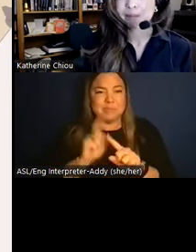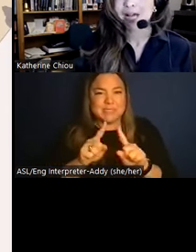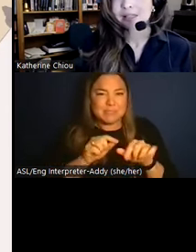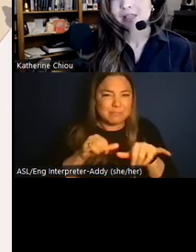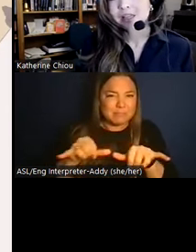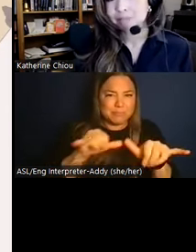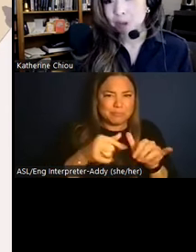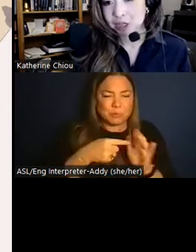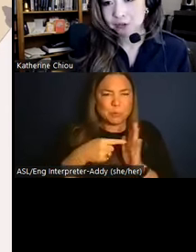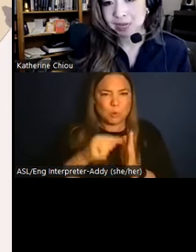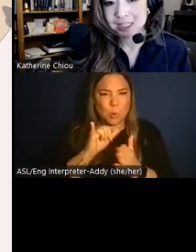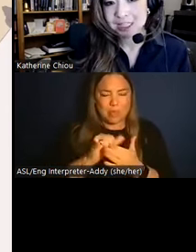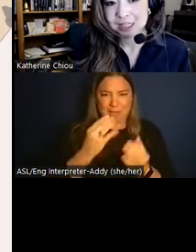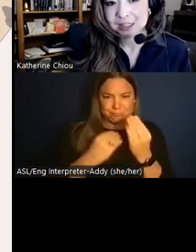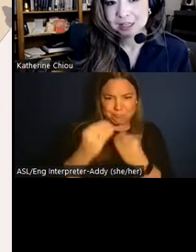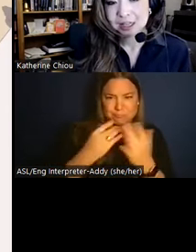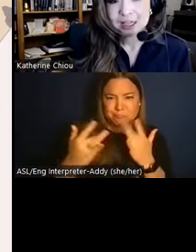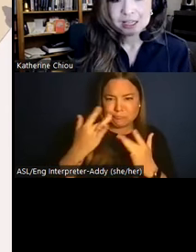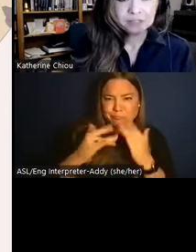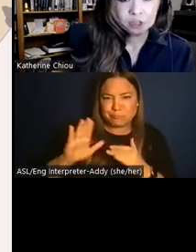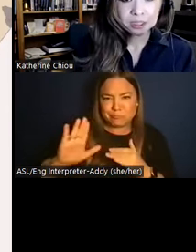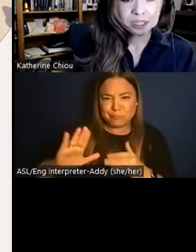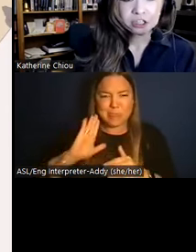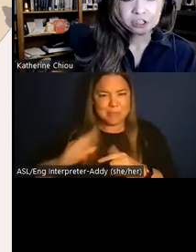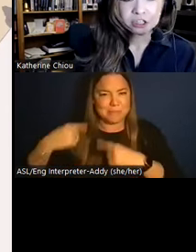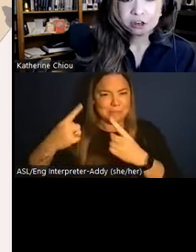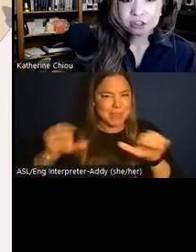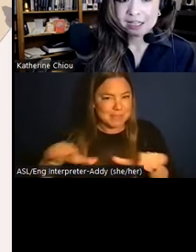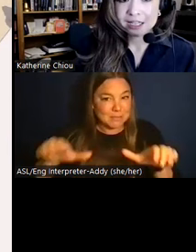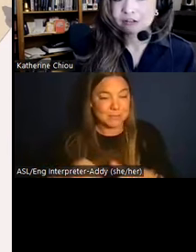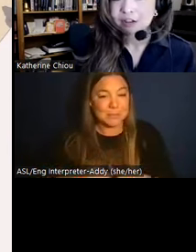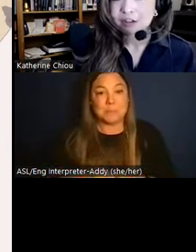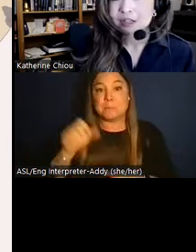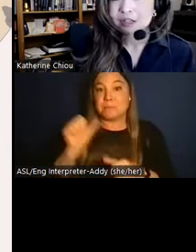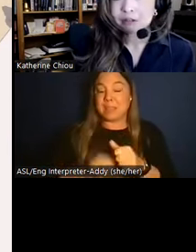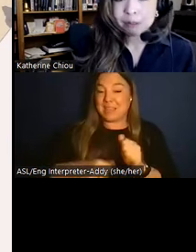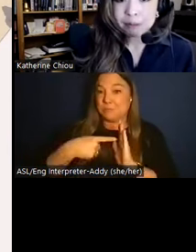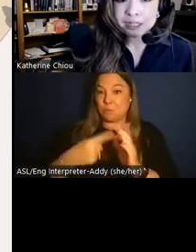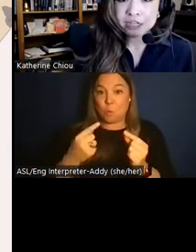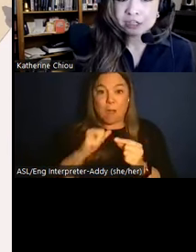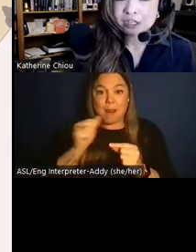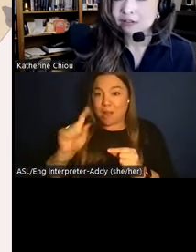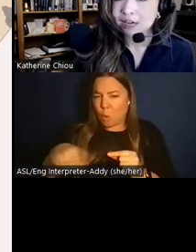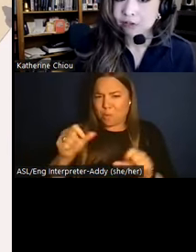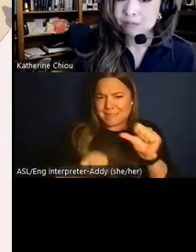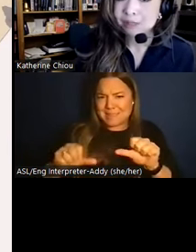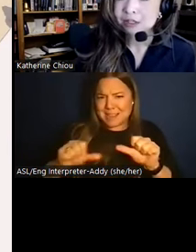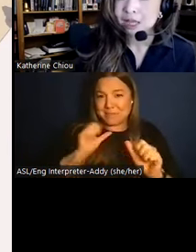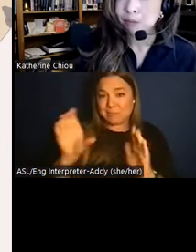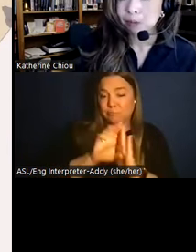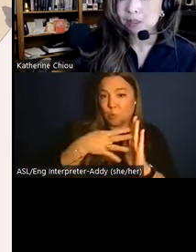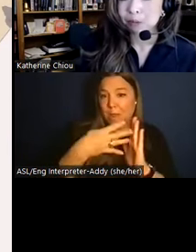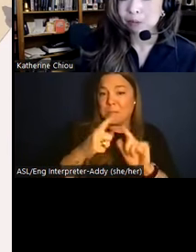the very palette of Moche food activities. These visualizations aren't just scientific graphs, they're representations of diverse